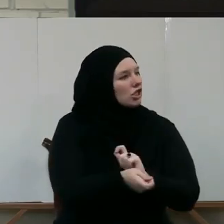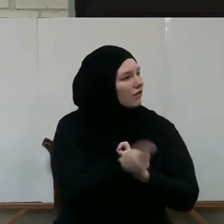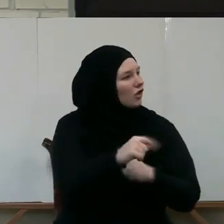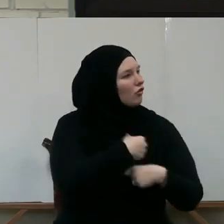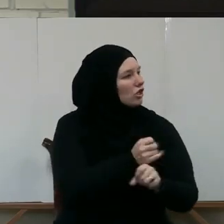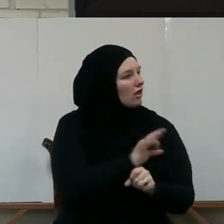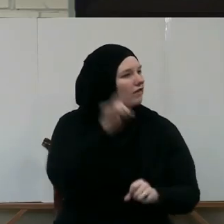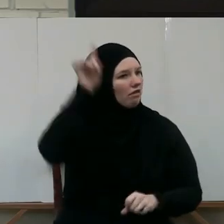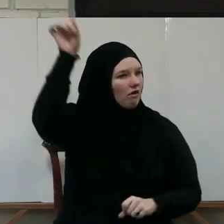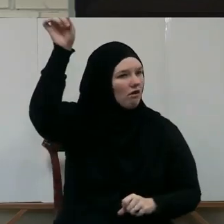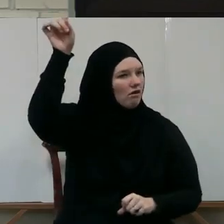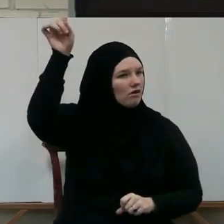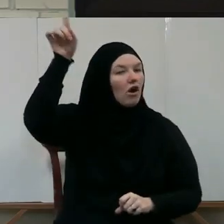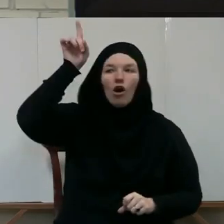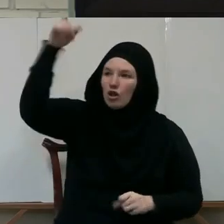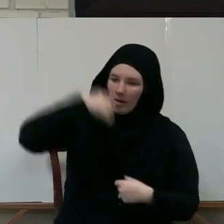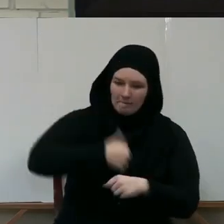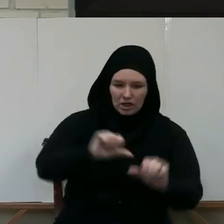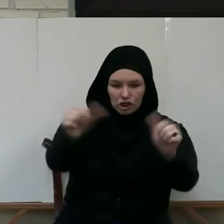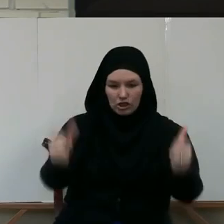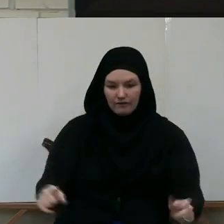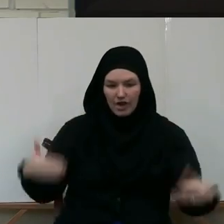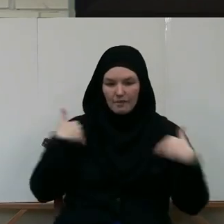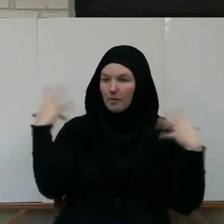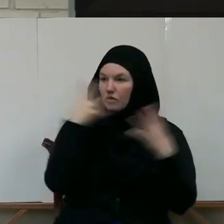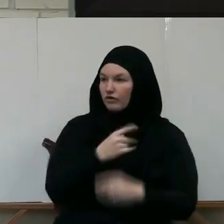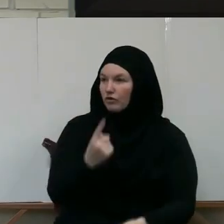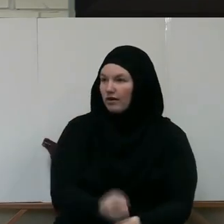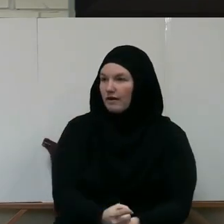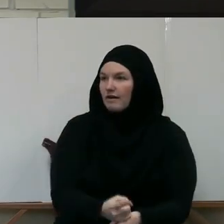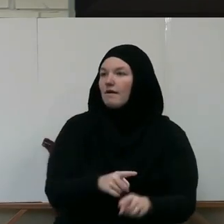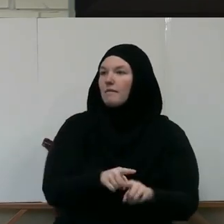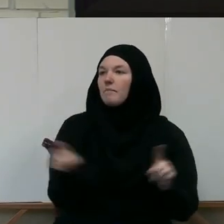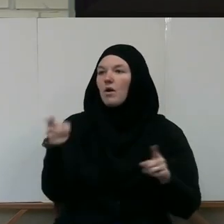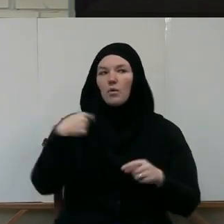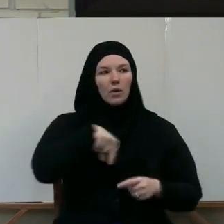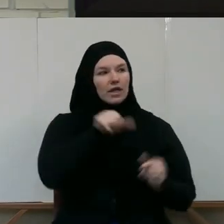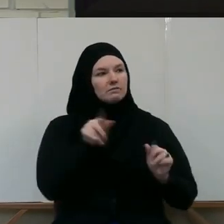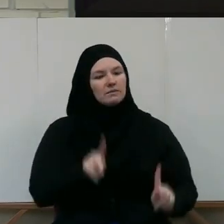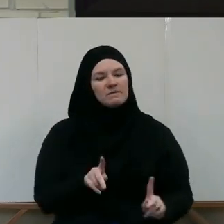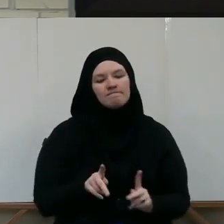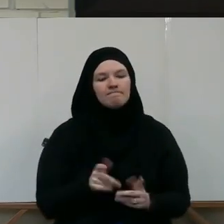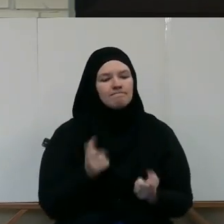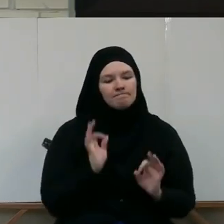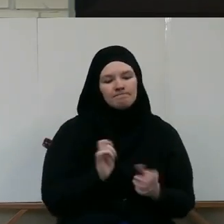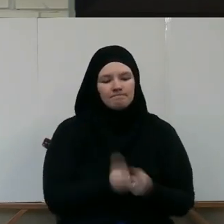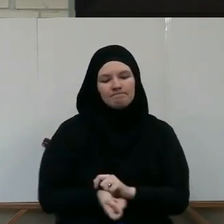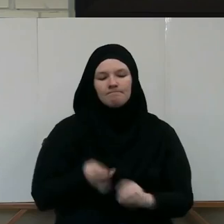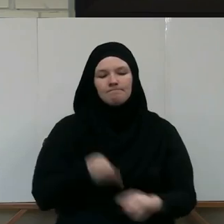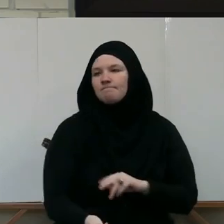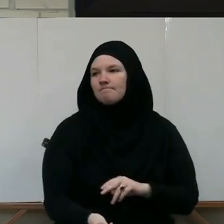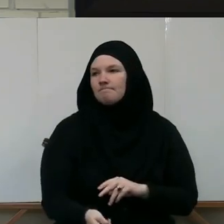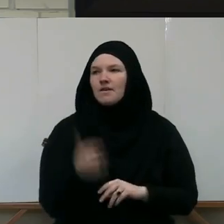To talk about Physical change of the creation of Allah. But If you read the Qur'an